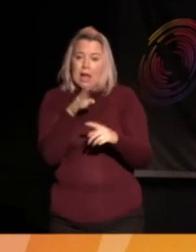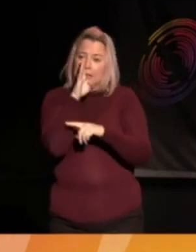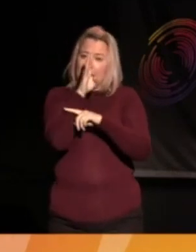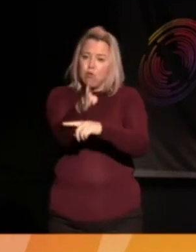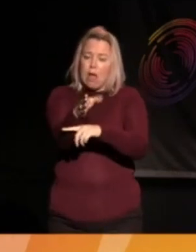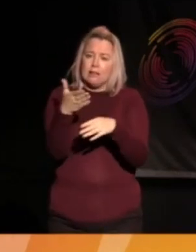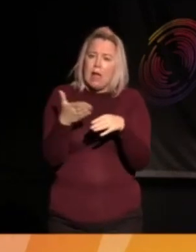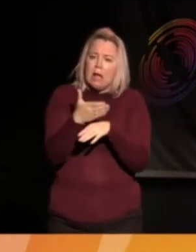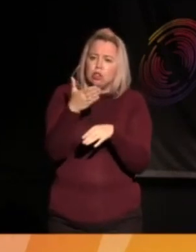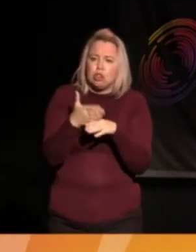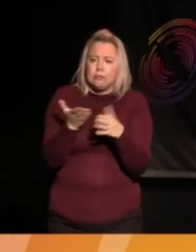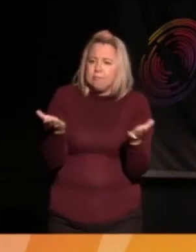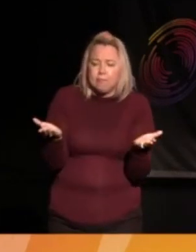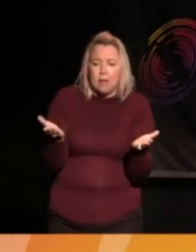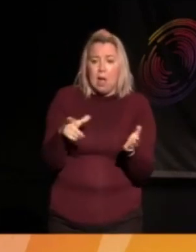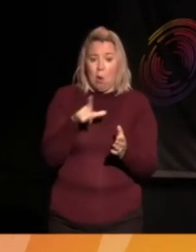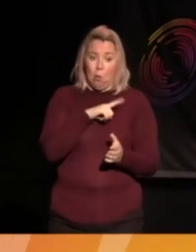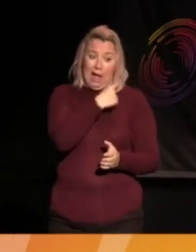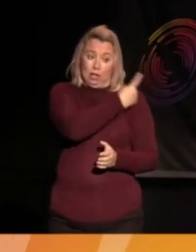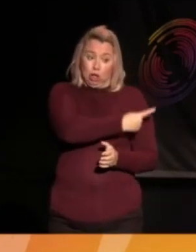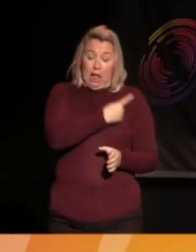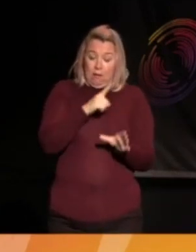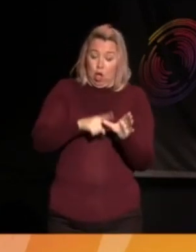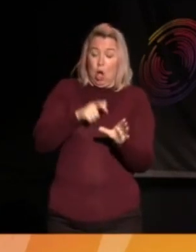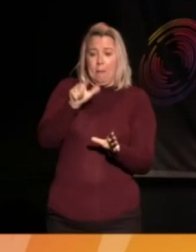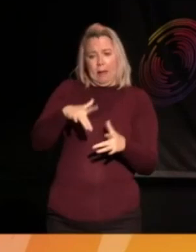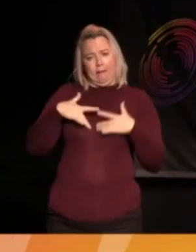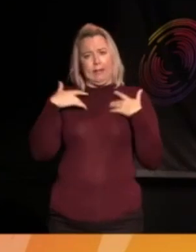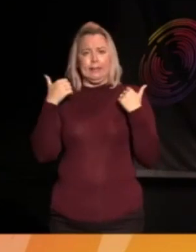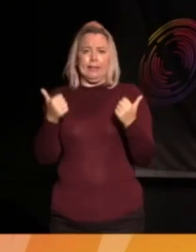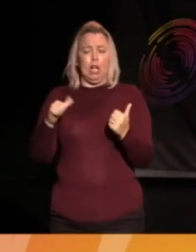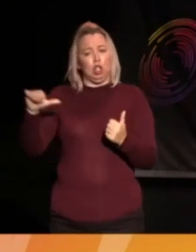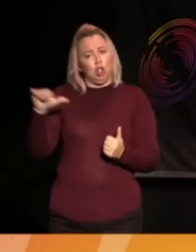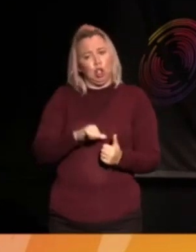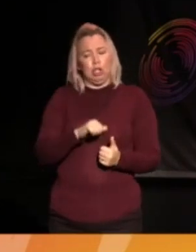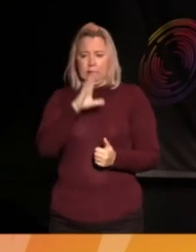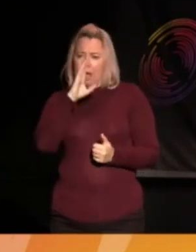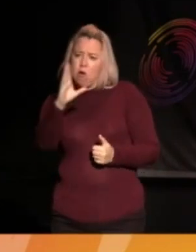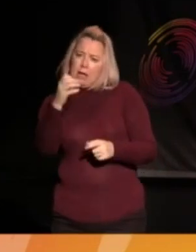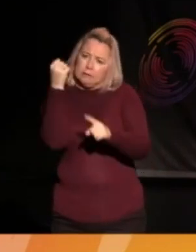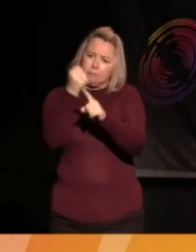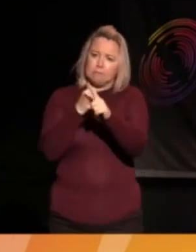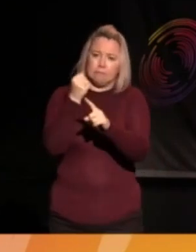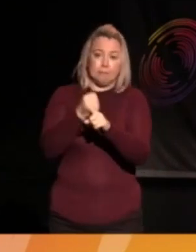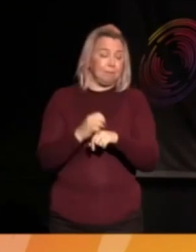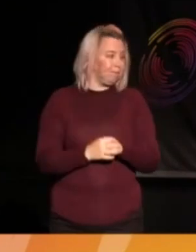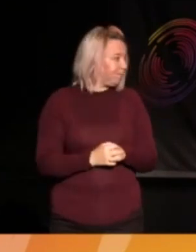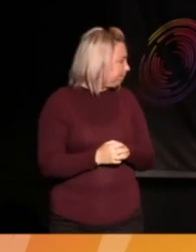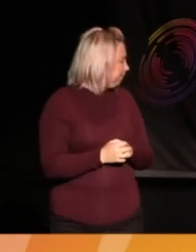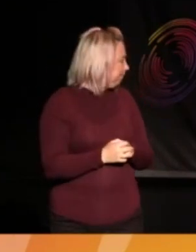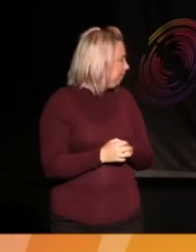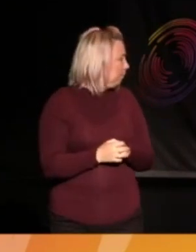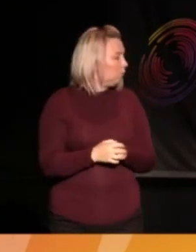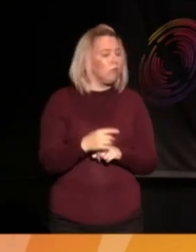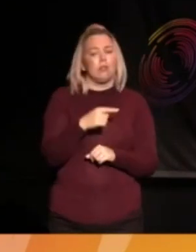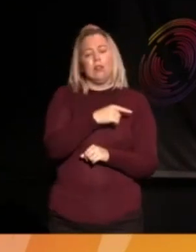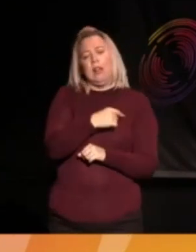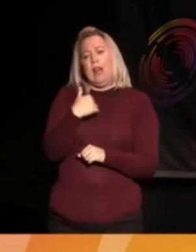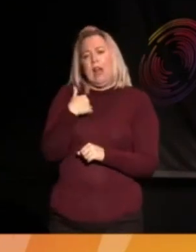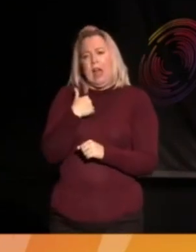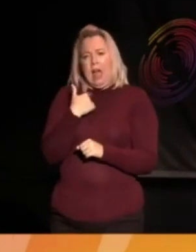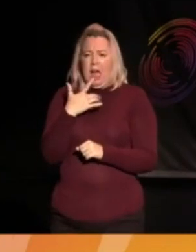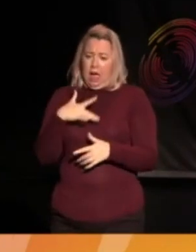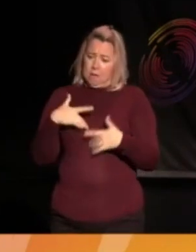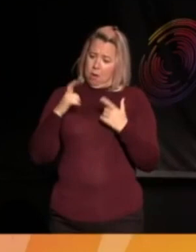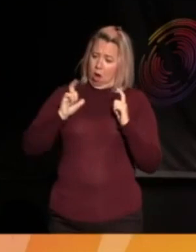action and why you as a young person feel that's something that we ought to be doing? Yes, I think a lot of the reason why I feel comfortable doing